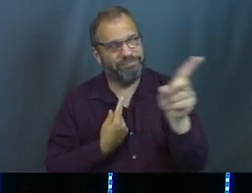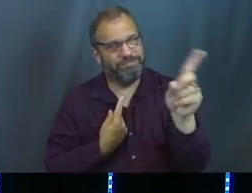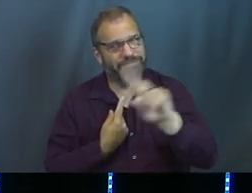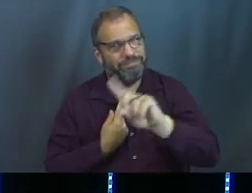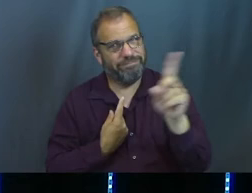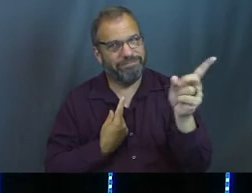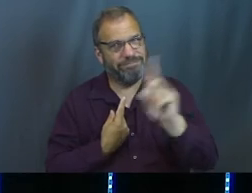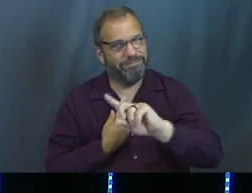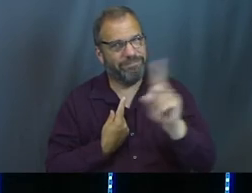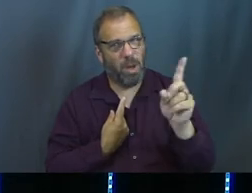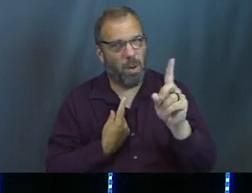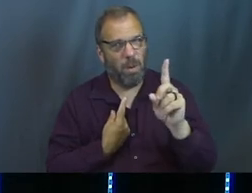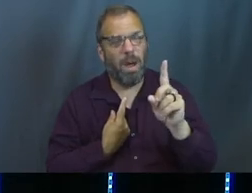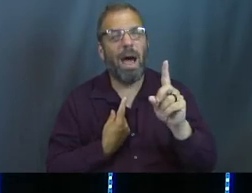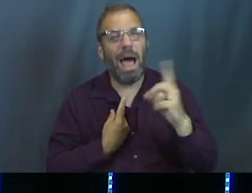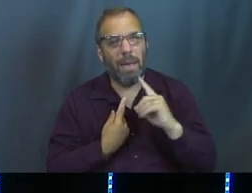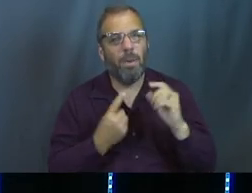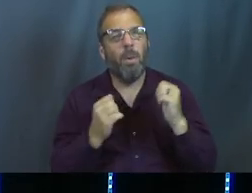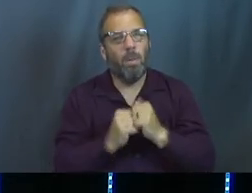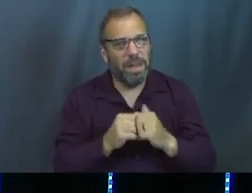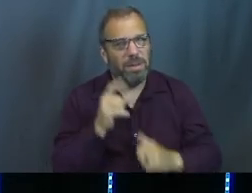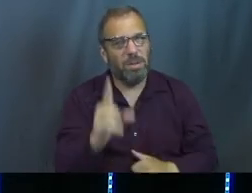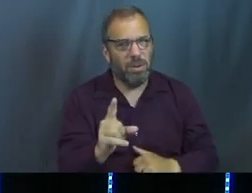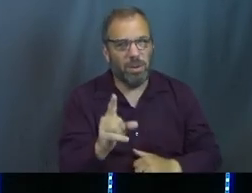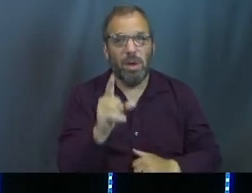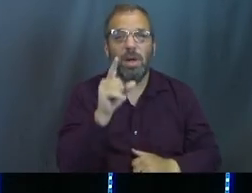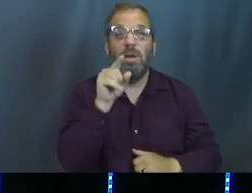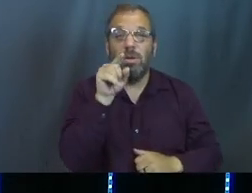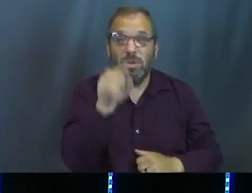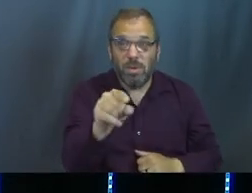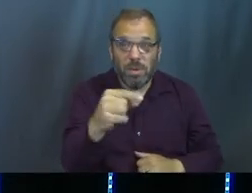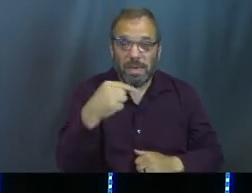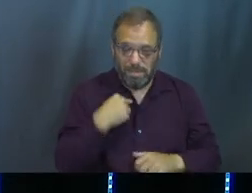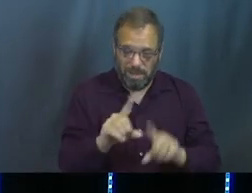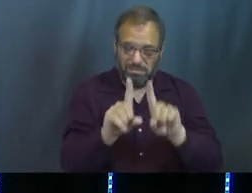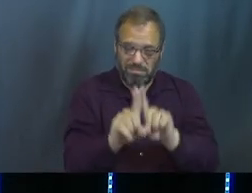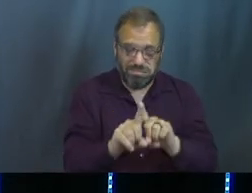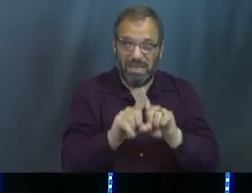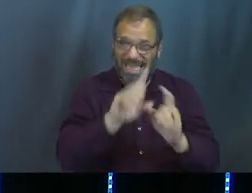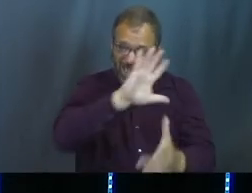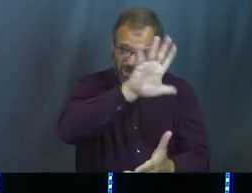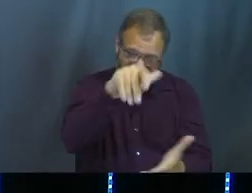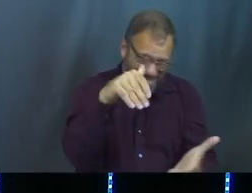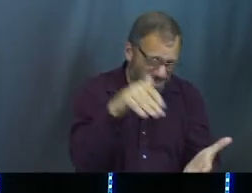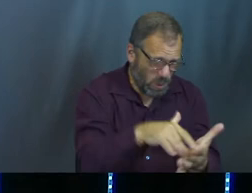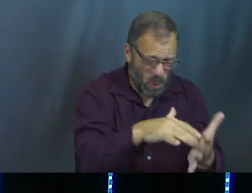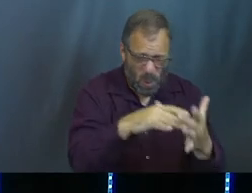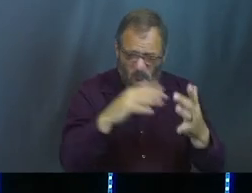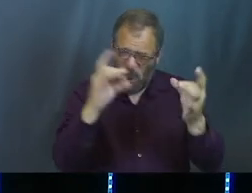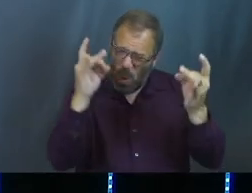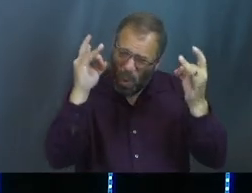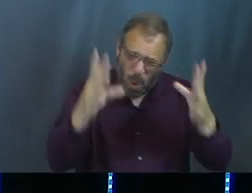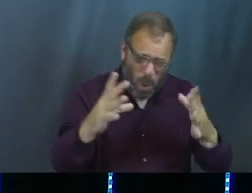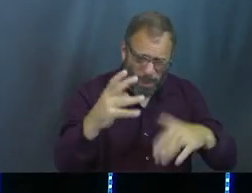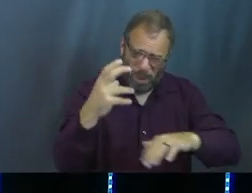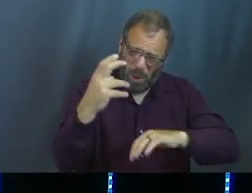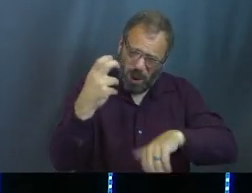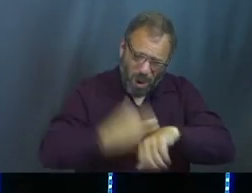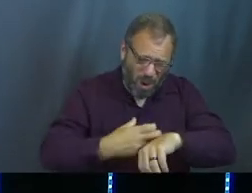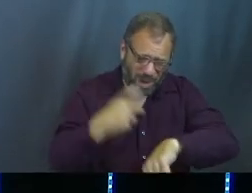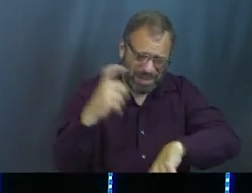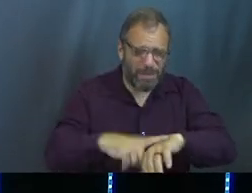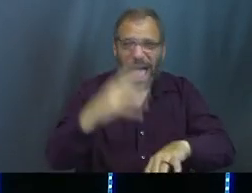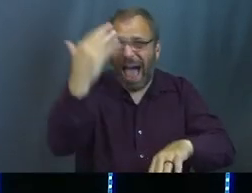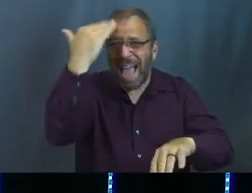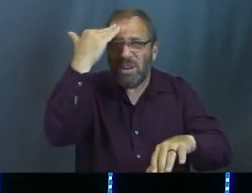I'm right here. I am right here with you in the midst of this crazy, hard time. I know it's